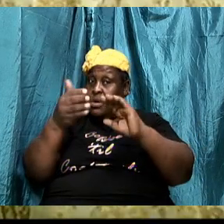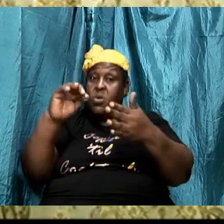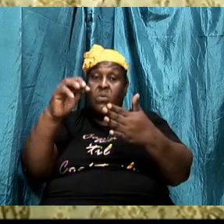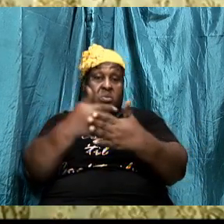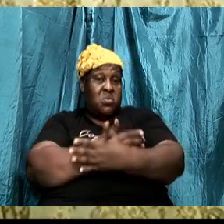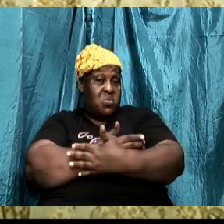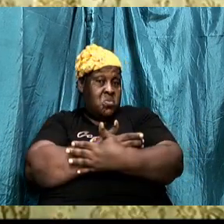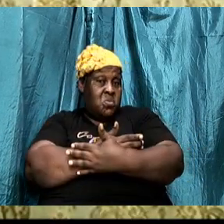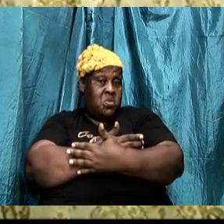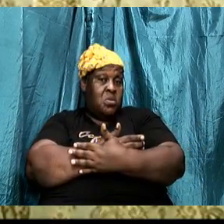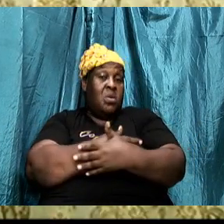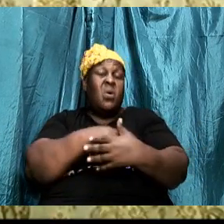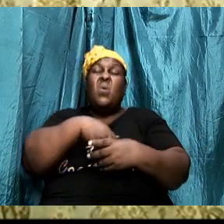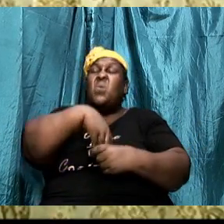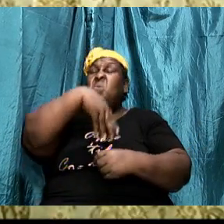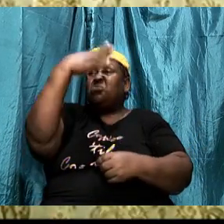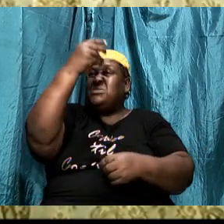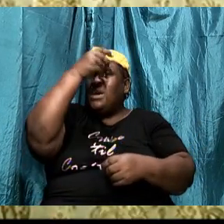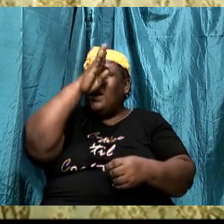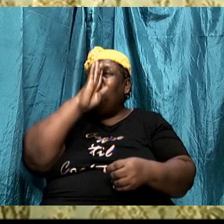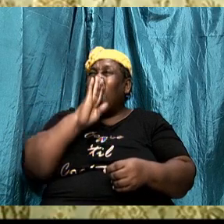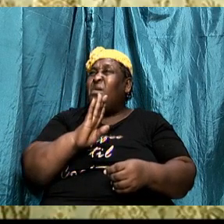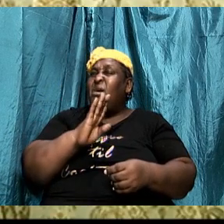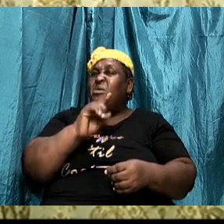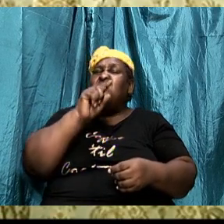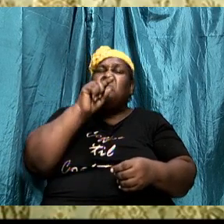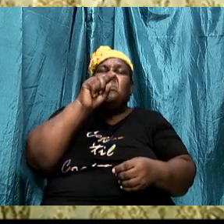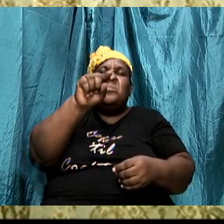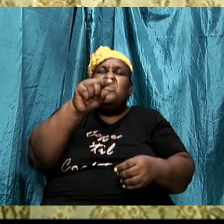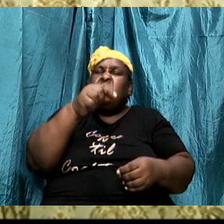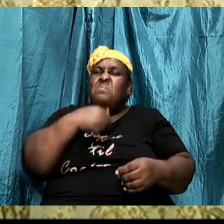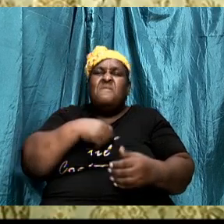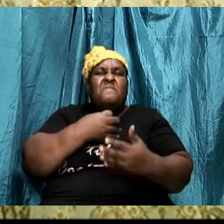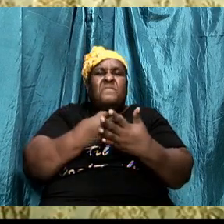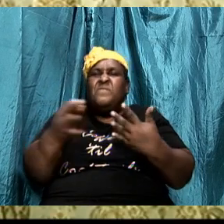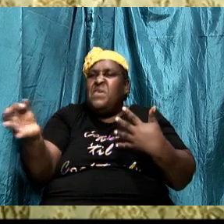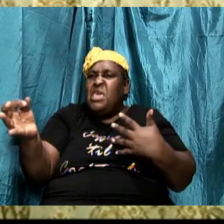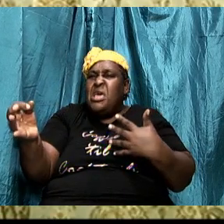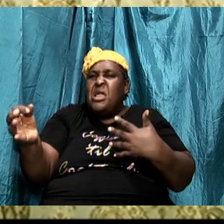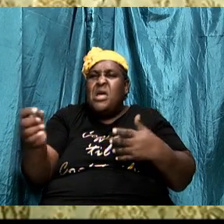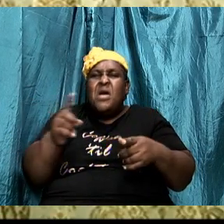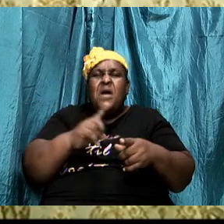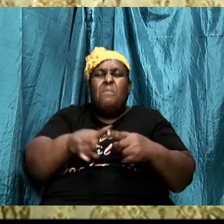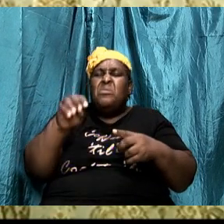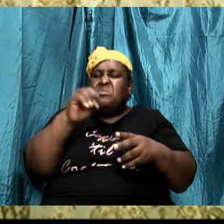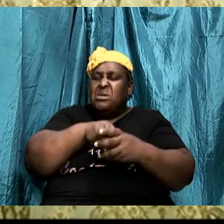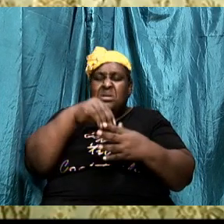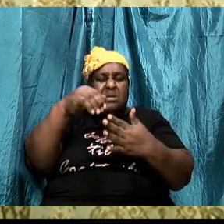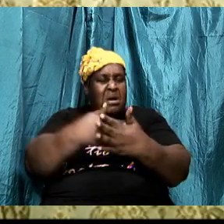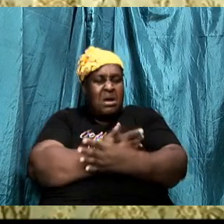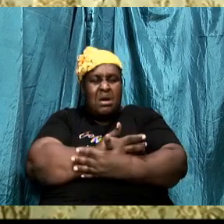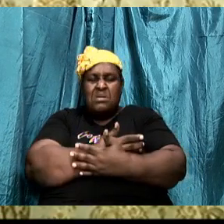feeling in God is a new thing, God has never lost a battle.